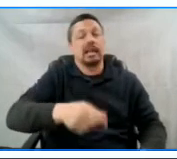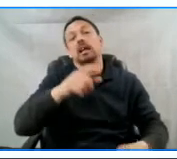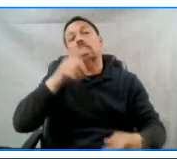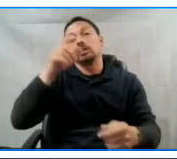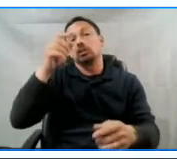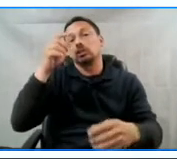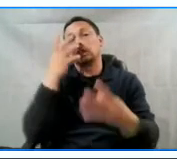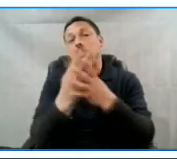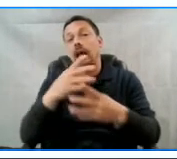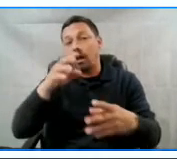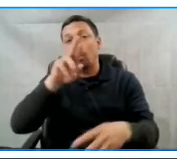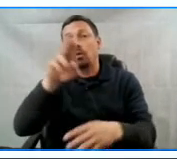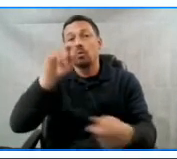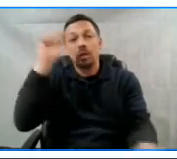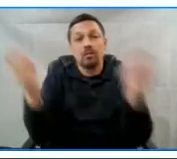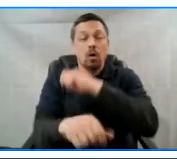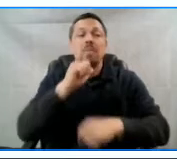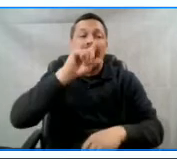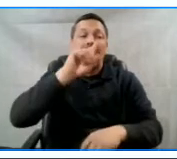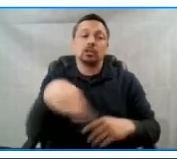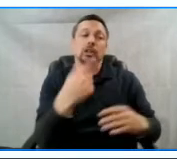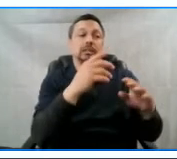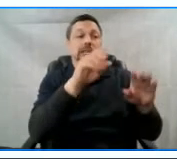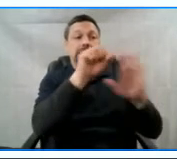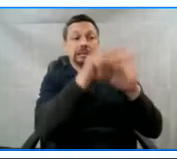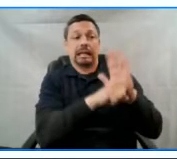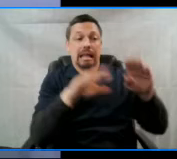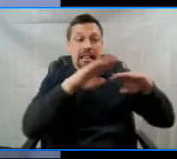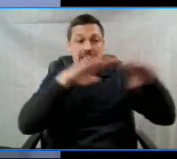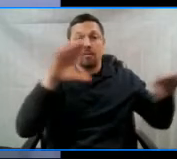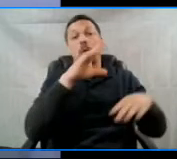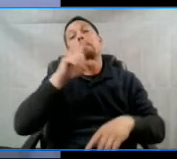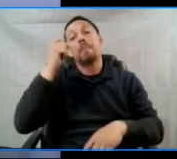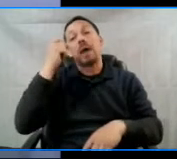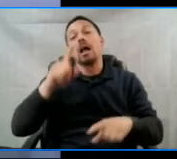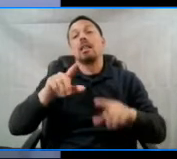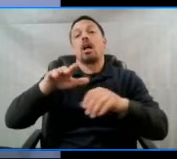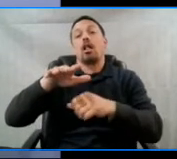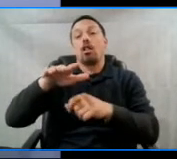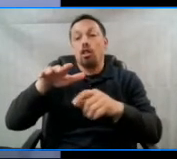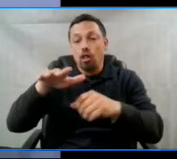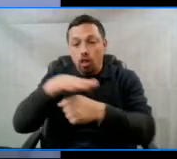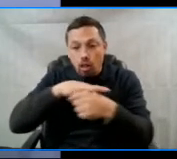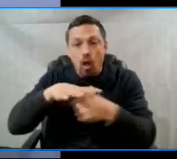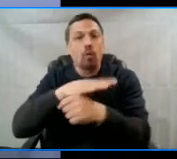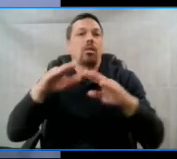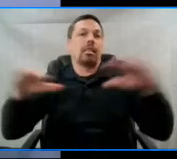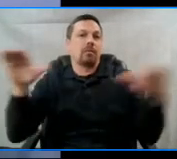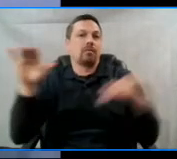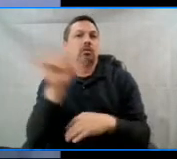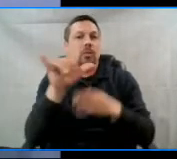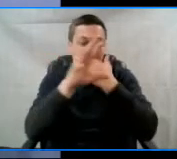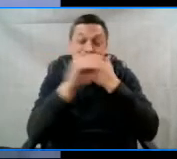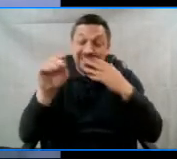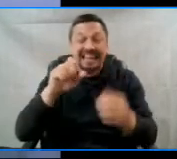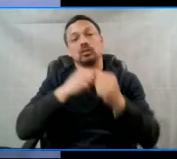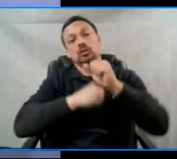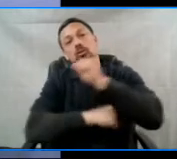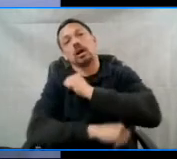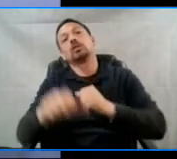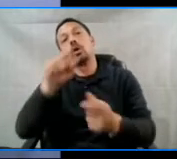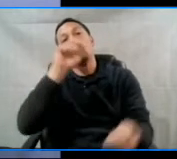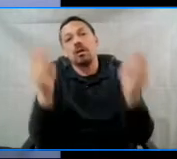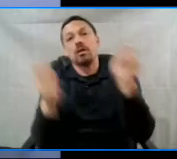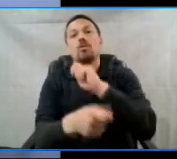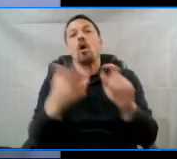just on a statewide level, but at the local level, through local measures. And we also see a move towards structural reforms that will remove profits